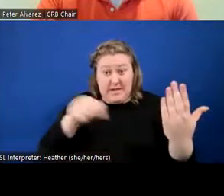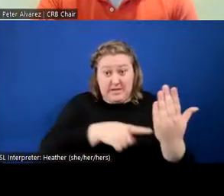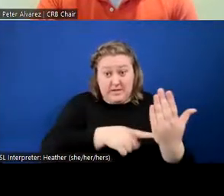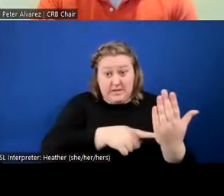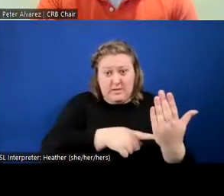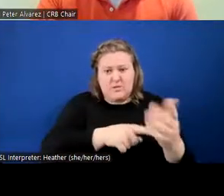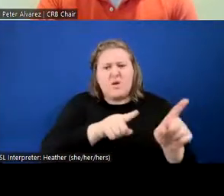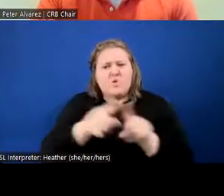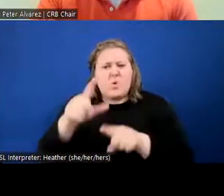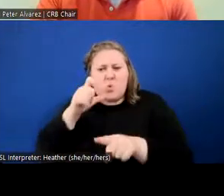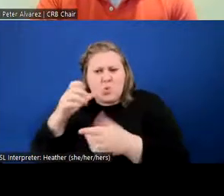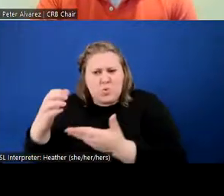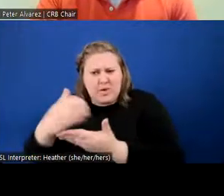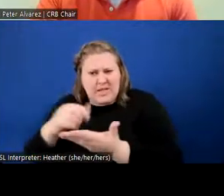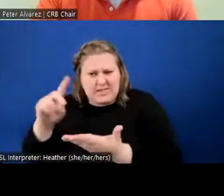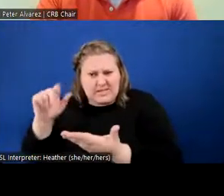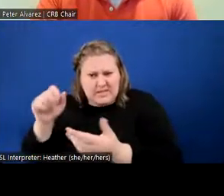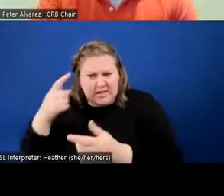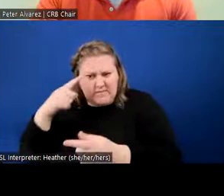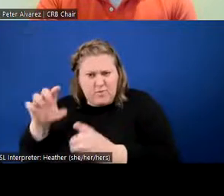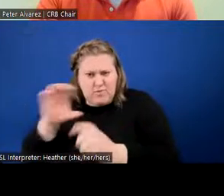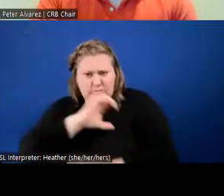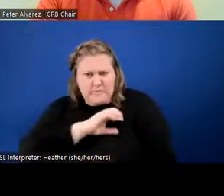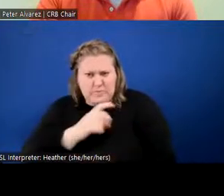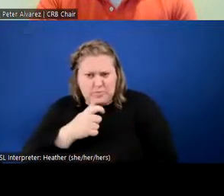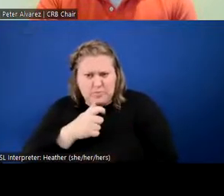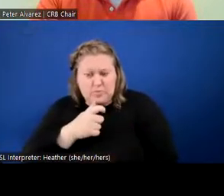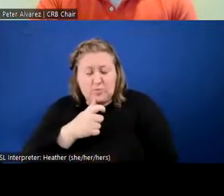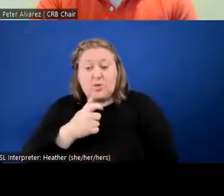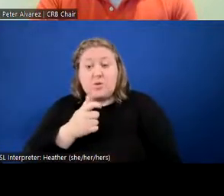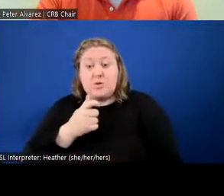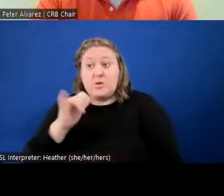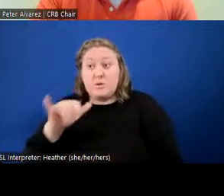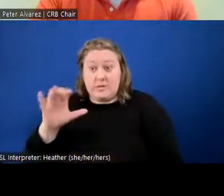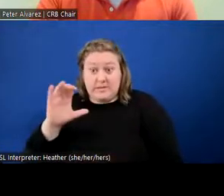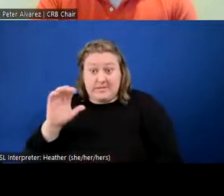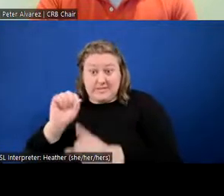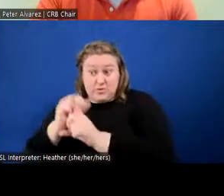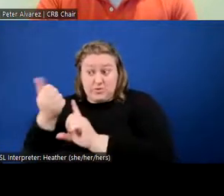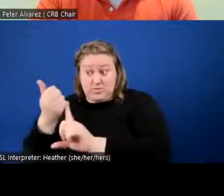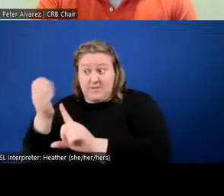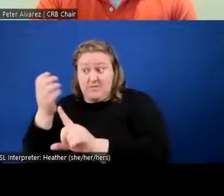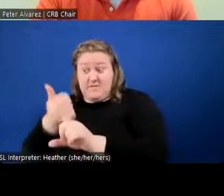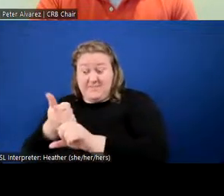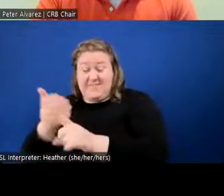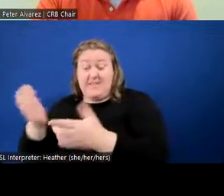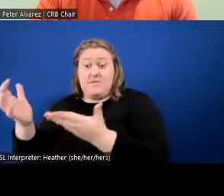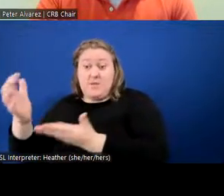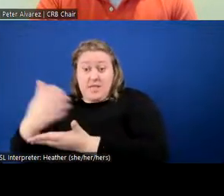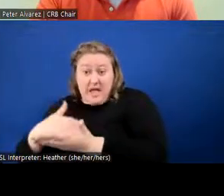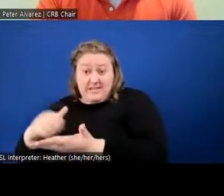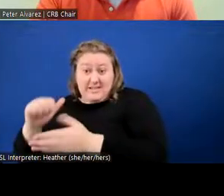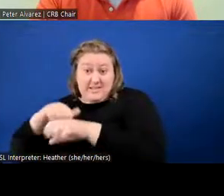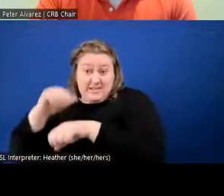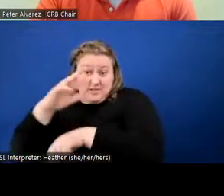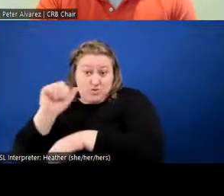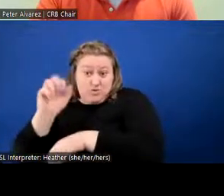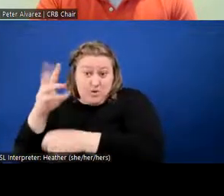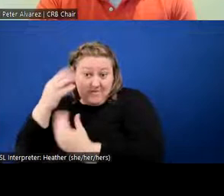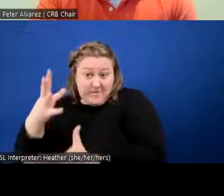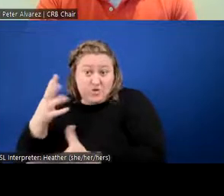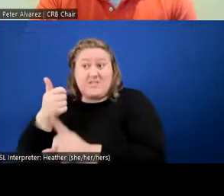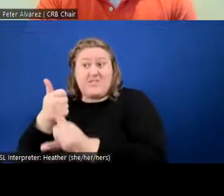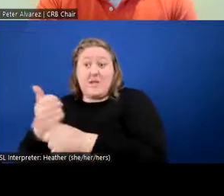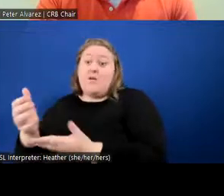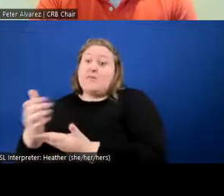collects these data for the police? Is it a situation where they collect it and then they send you the raw information? Because if they're the ones collecting